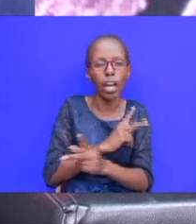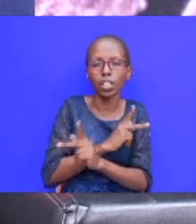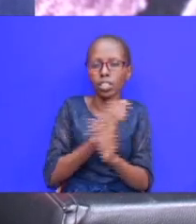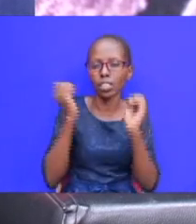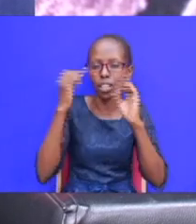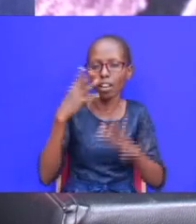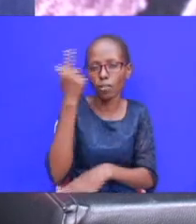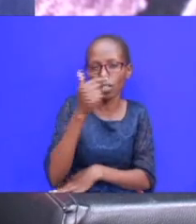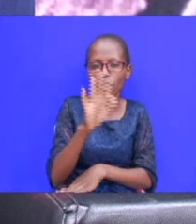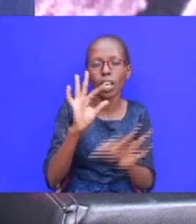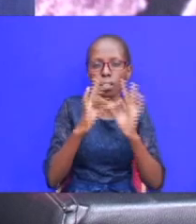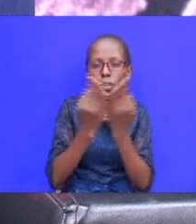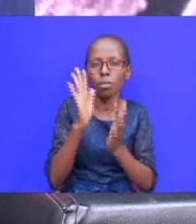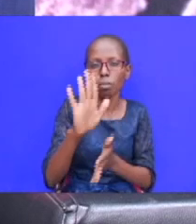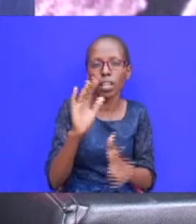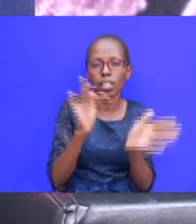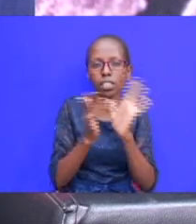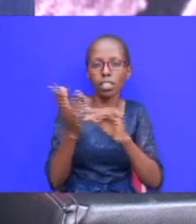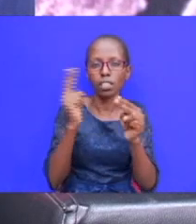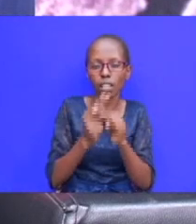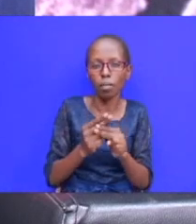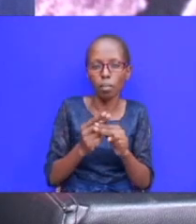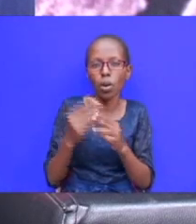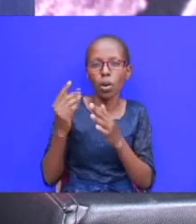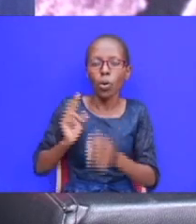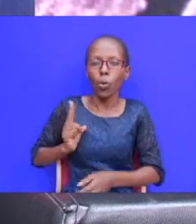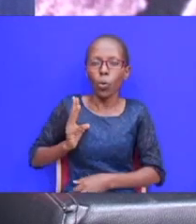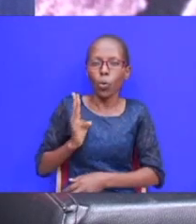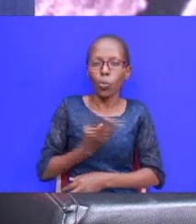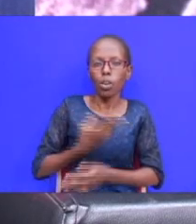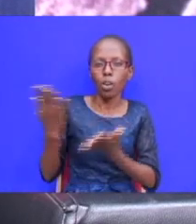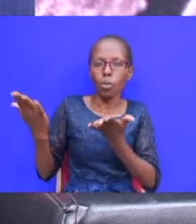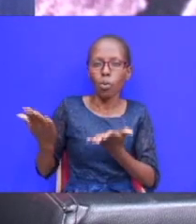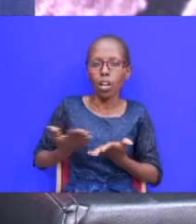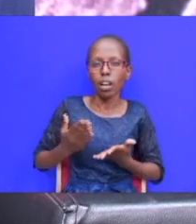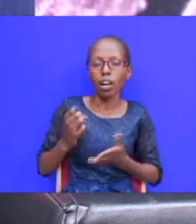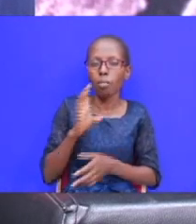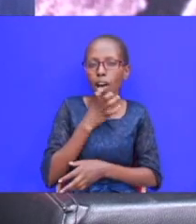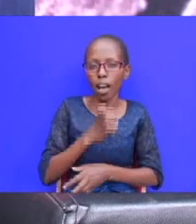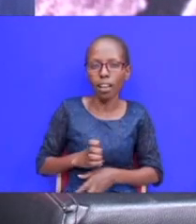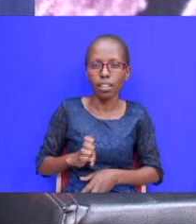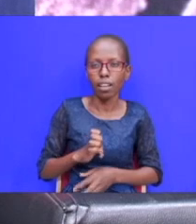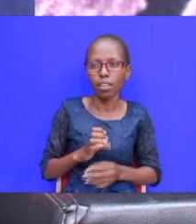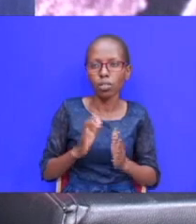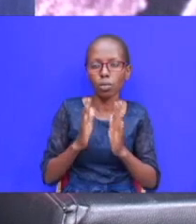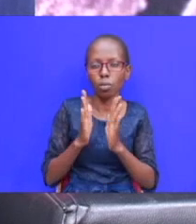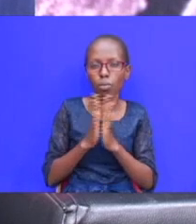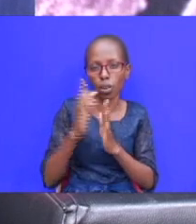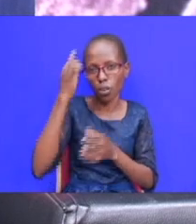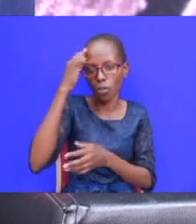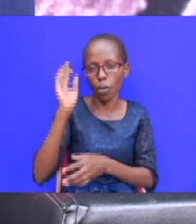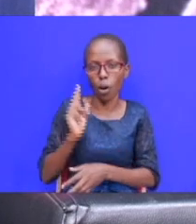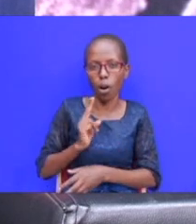his face upon you and your family in jesus name amen we welcome uh uh elder to give us a word of prayer even as we